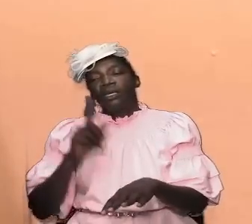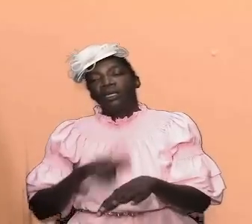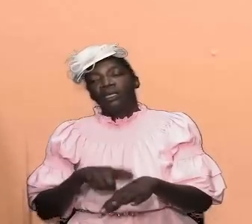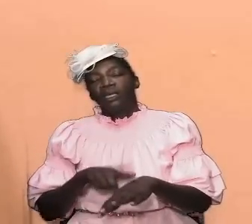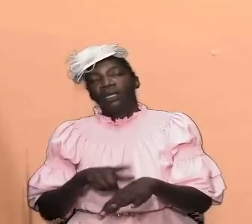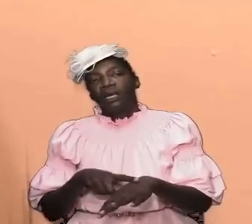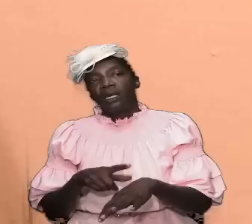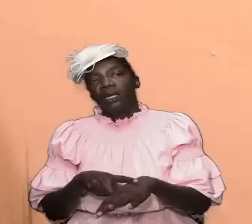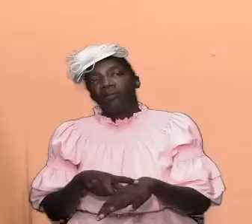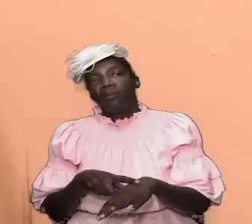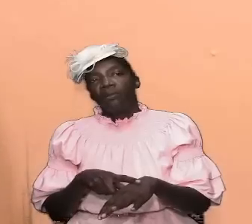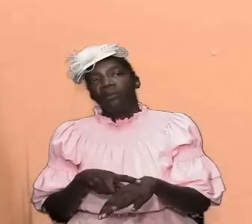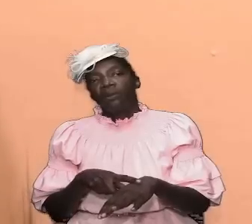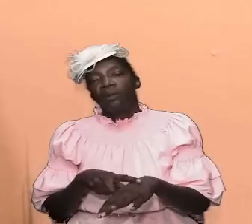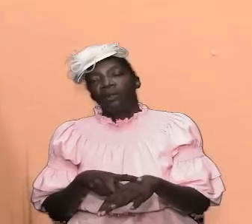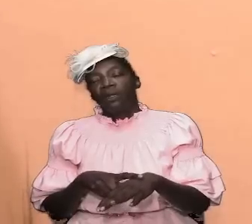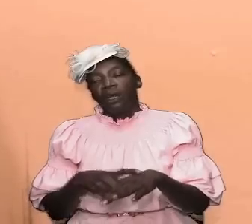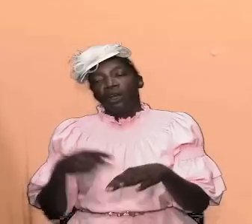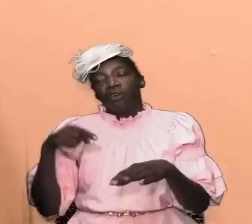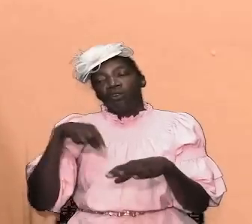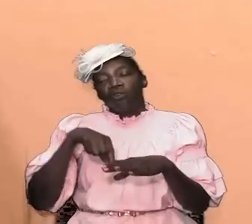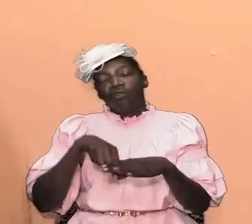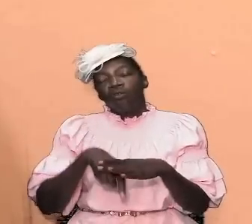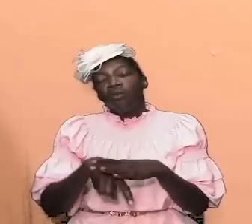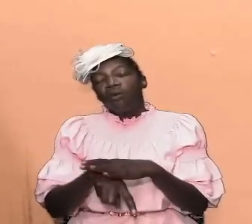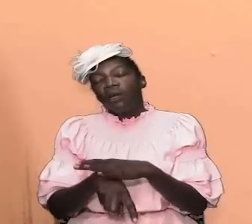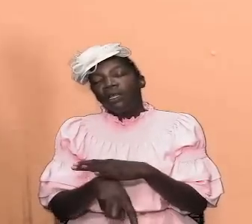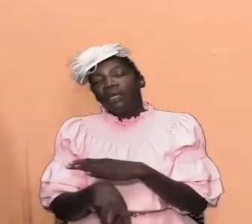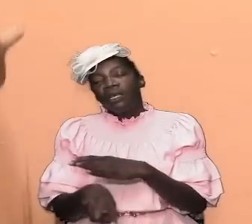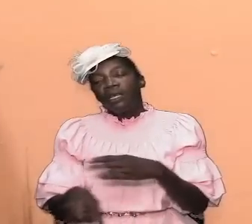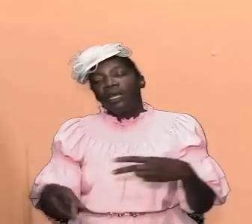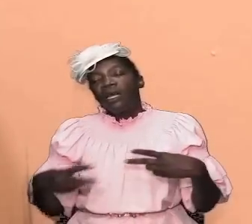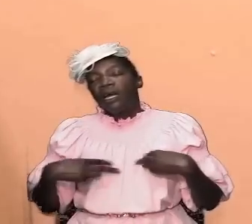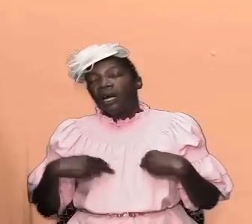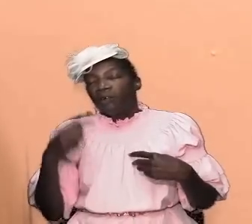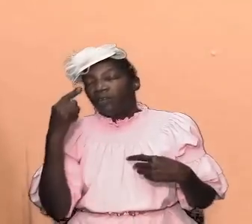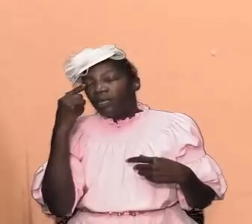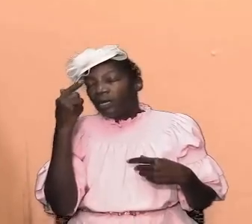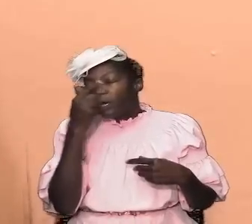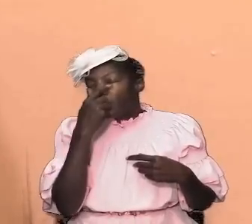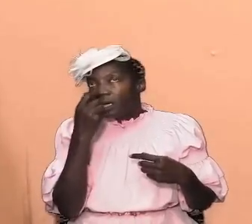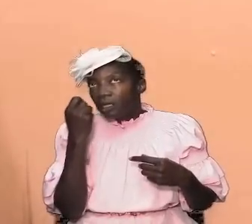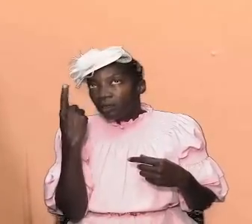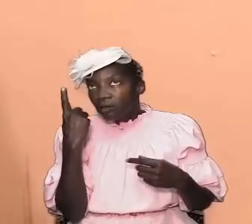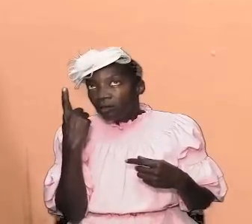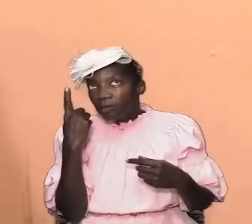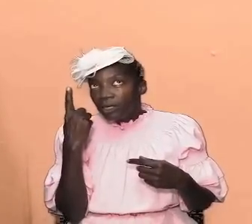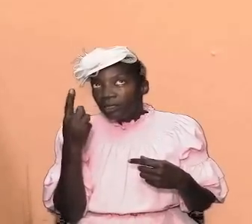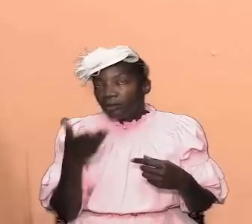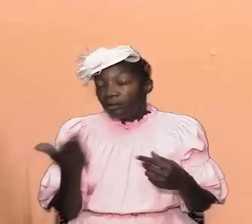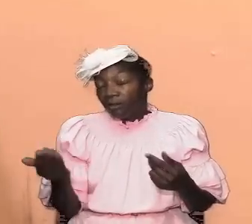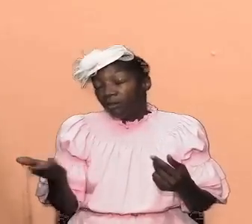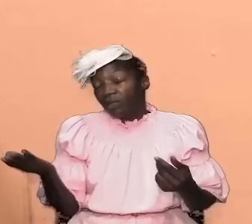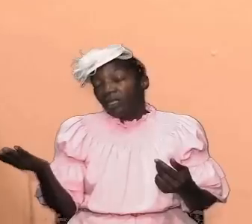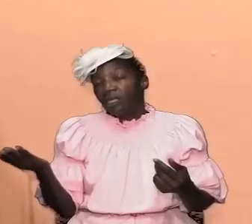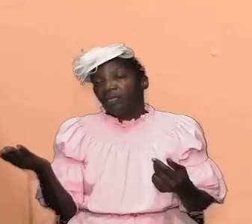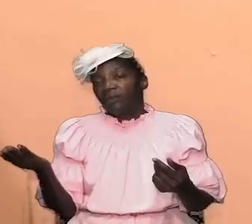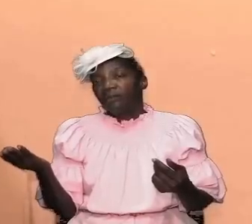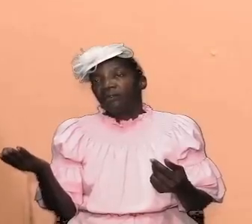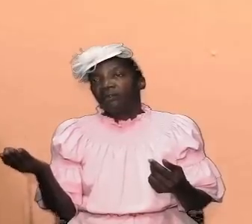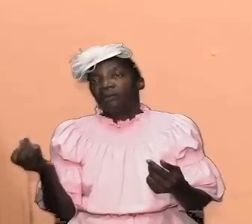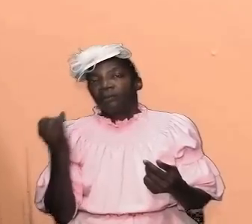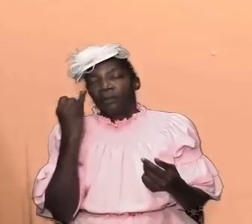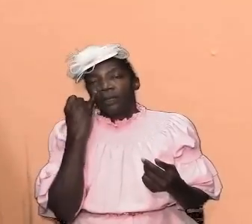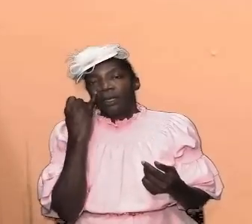of digging in and drilling in and having our eyes opened to some things if